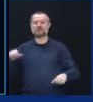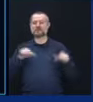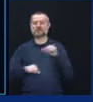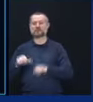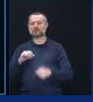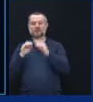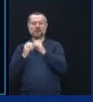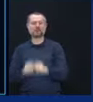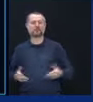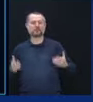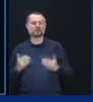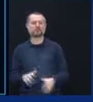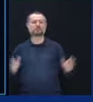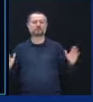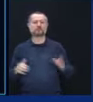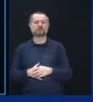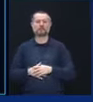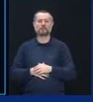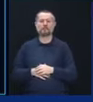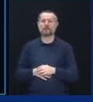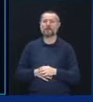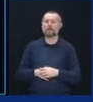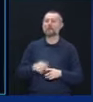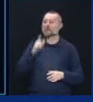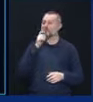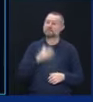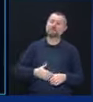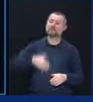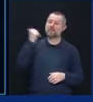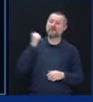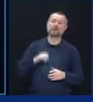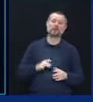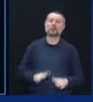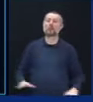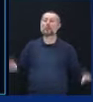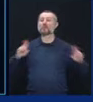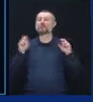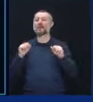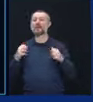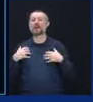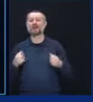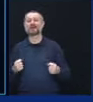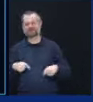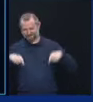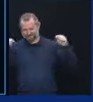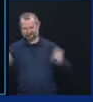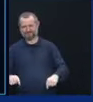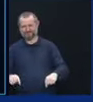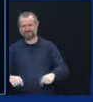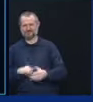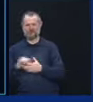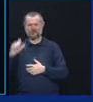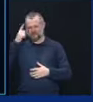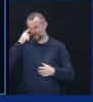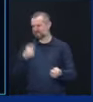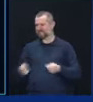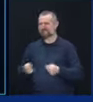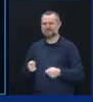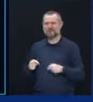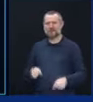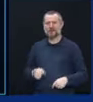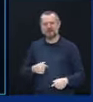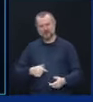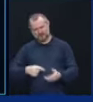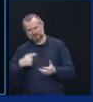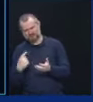New York has the best health minds in the country who are doing this. And they talk and advise